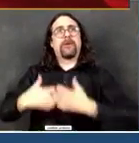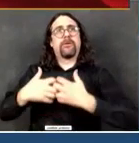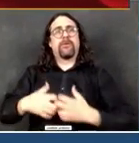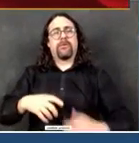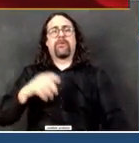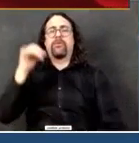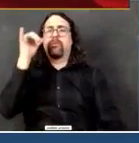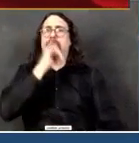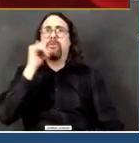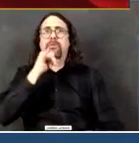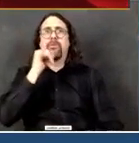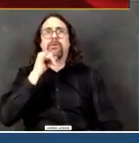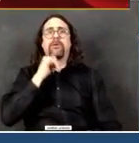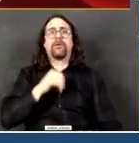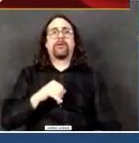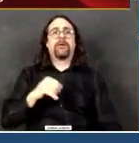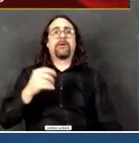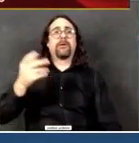day coming in.